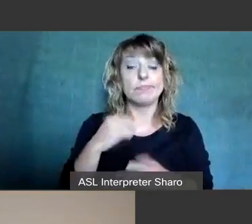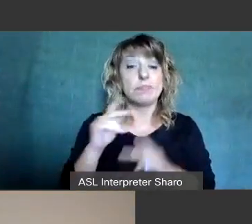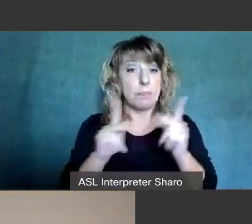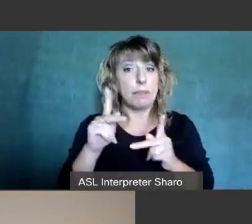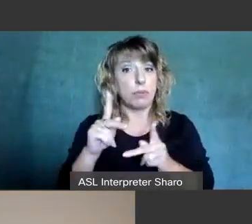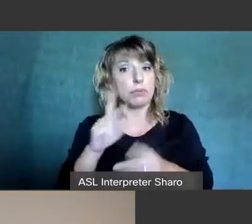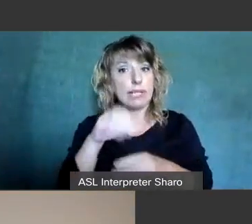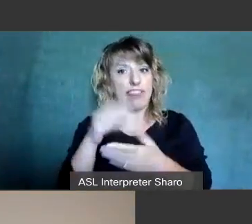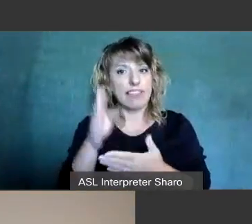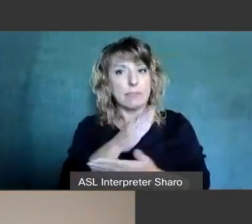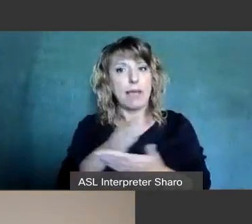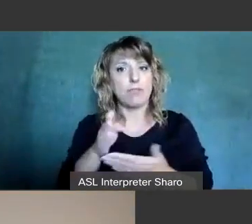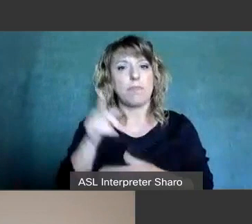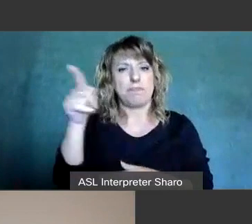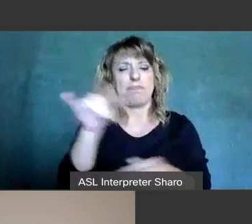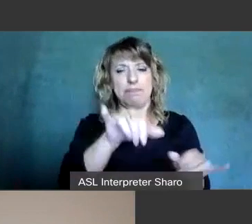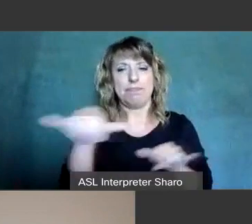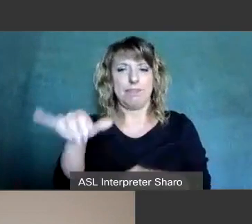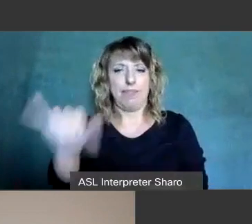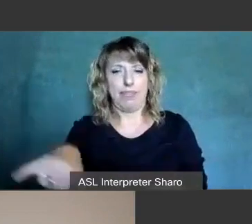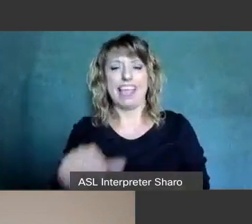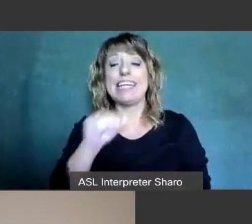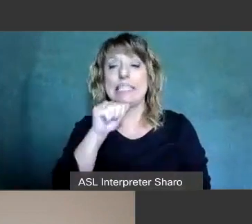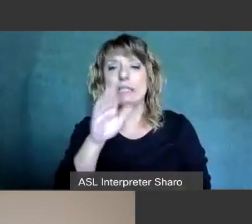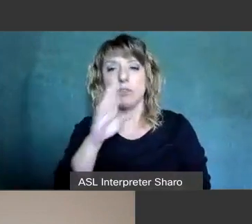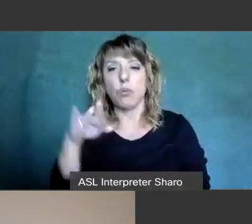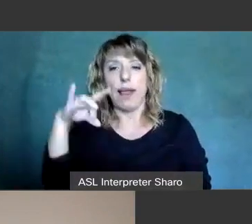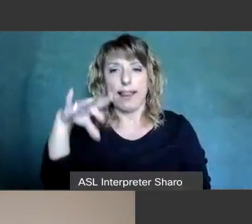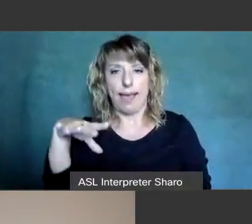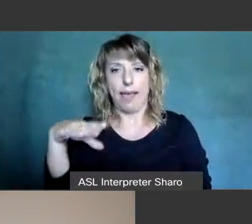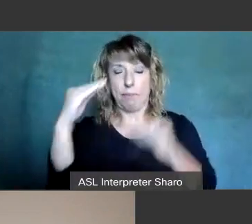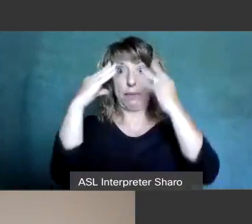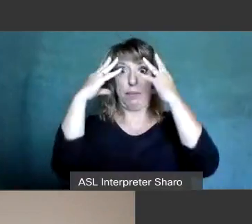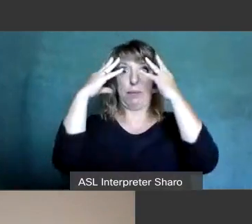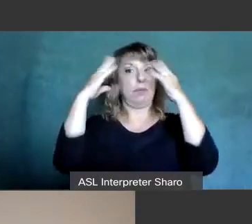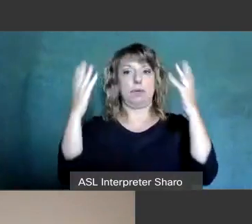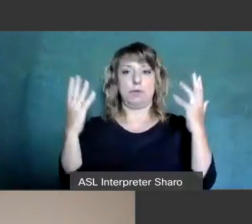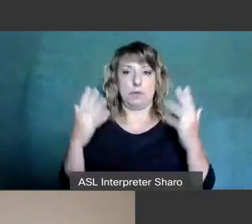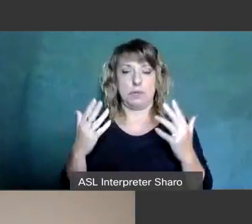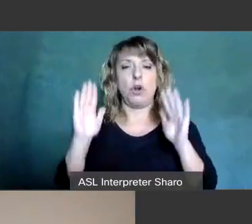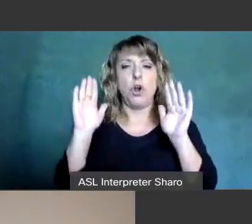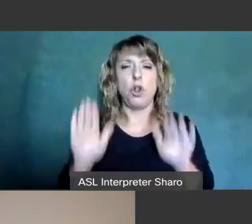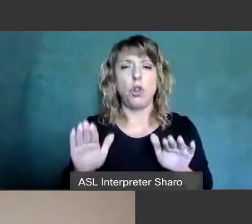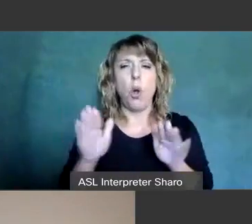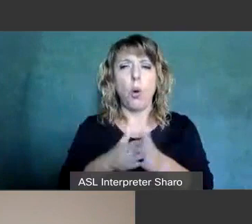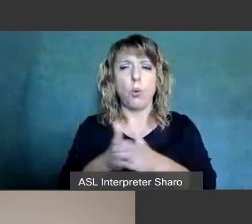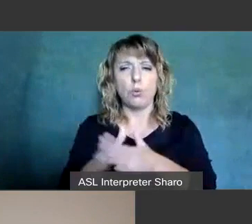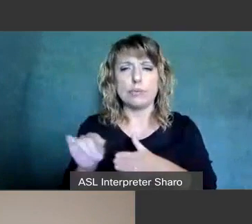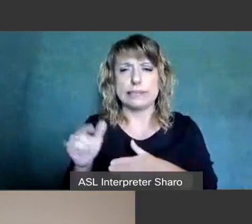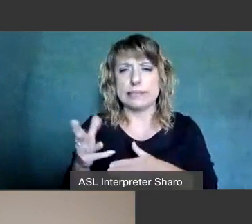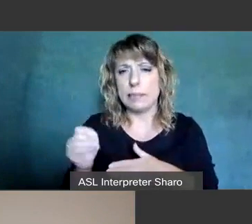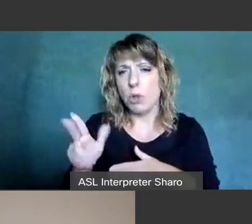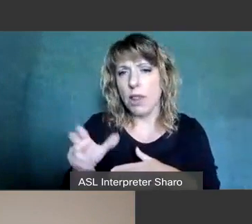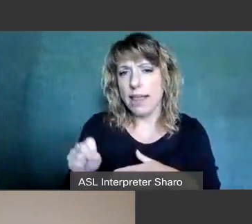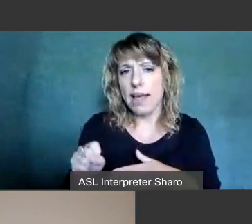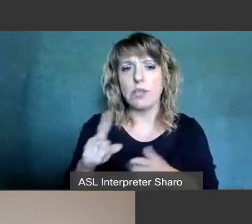spectrum will do exactly that they'll have indirect lighting very very um low stimulus they'll have sound